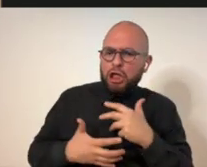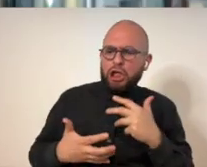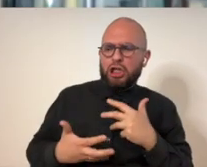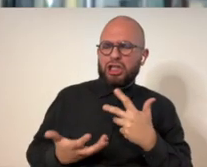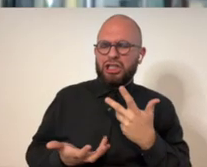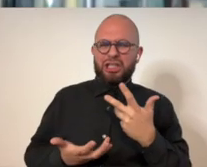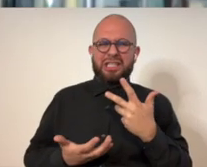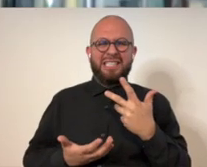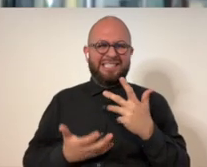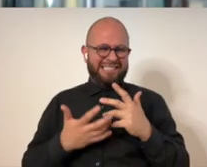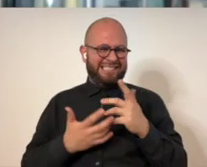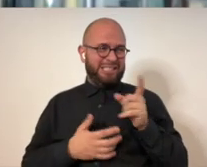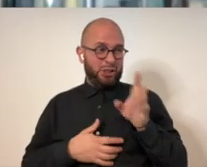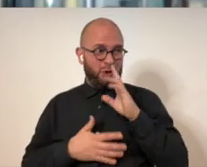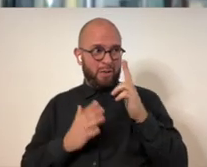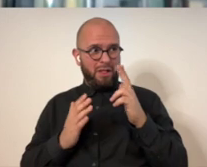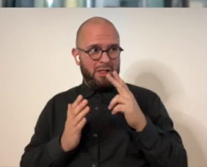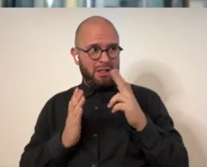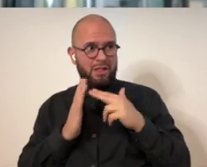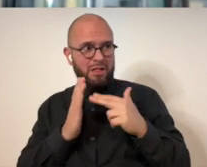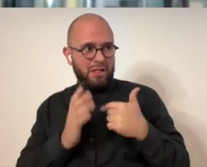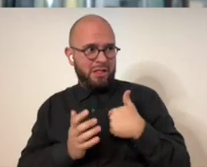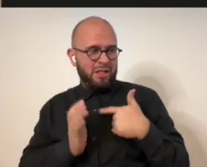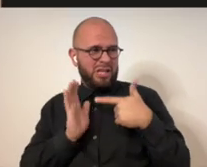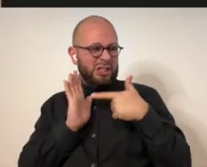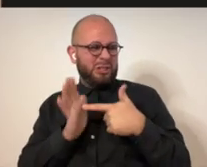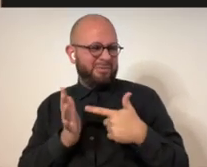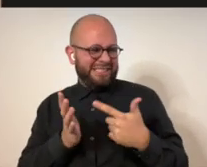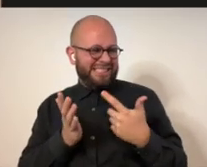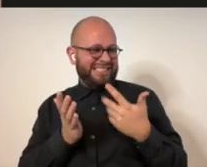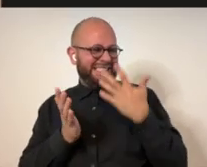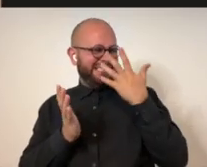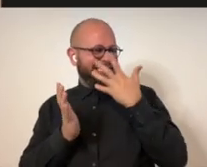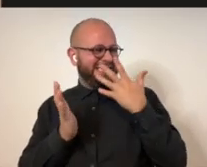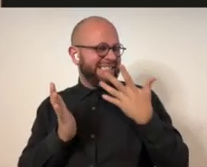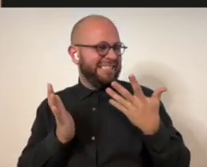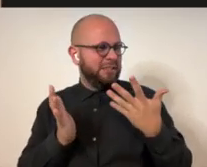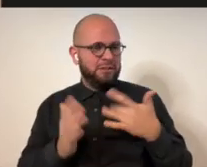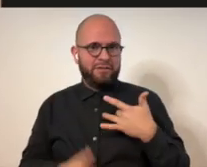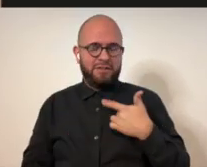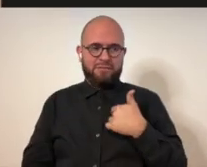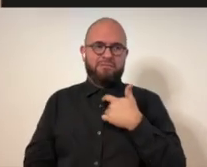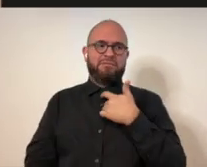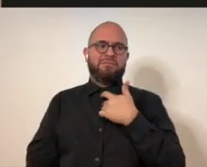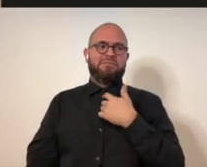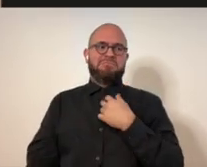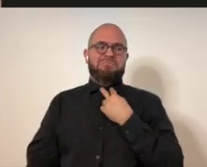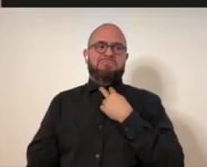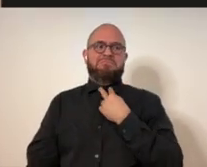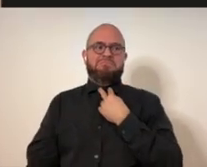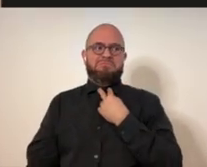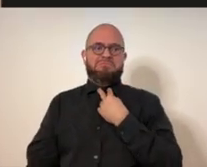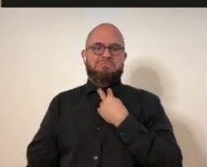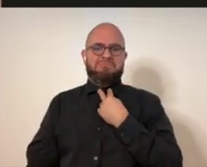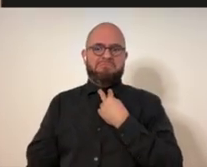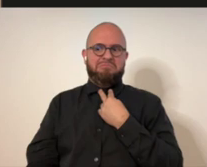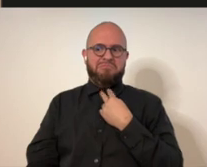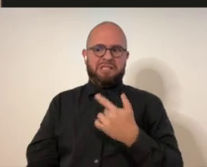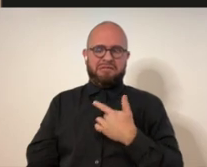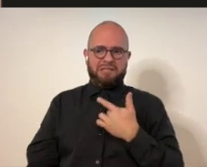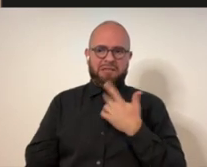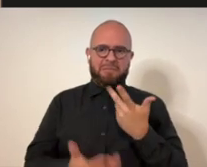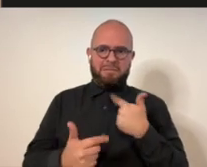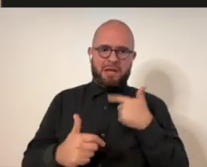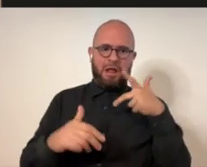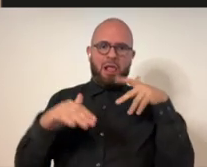and fear how they would be represented. And it kind of, it kind of